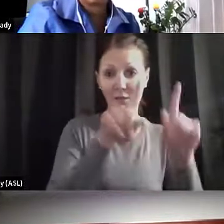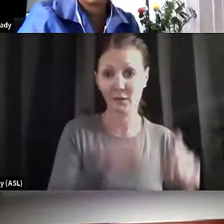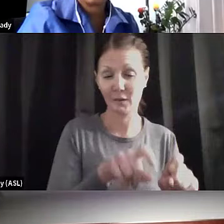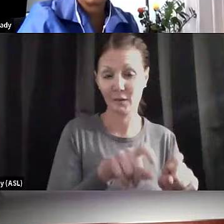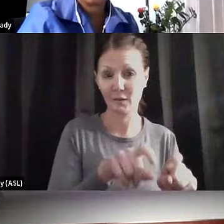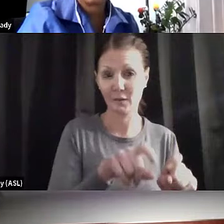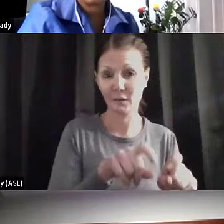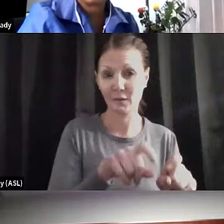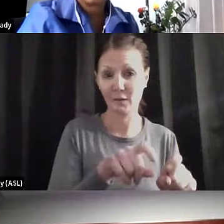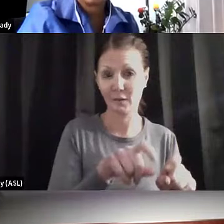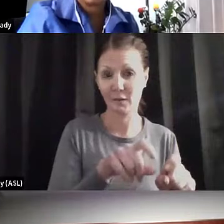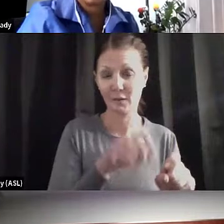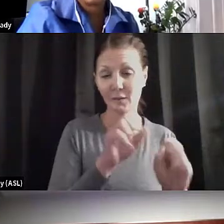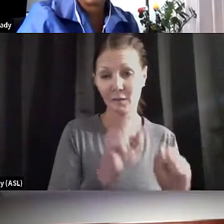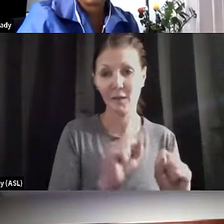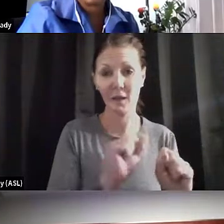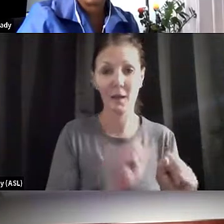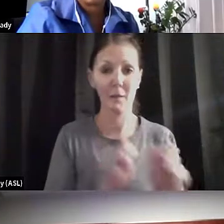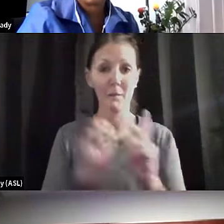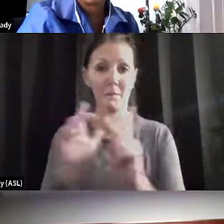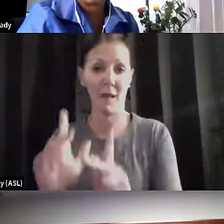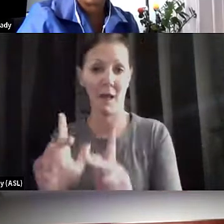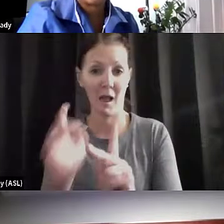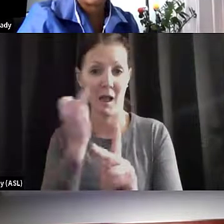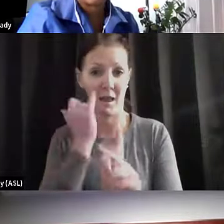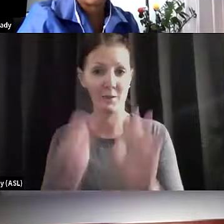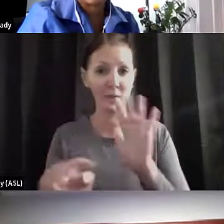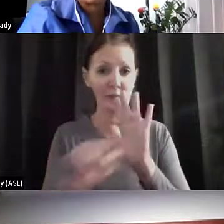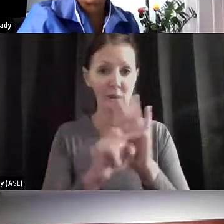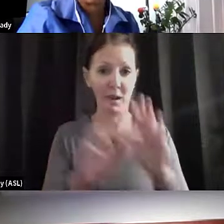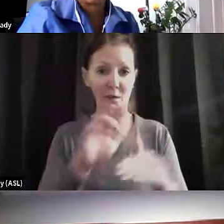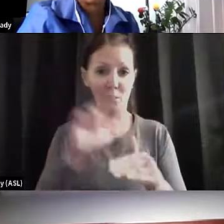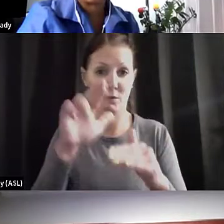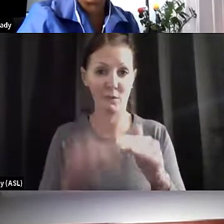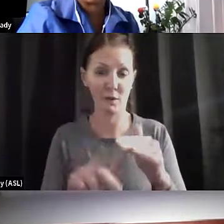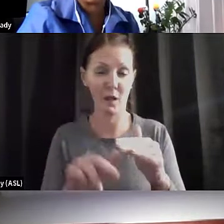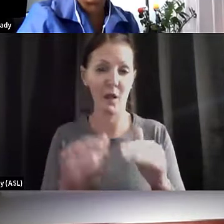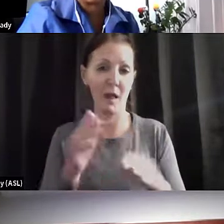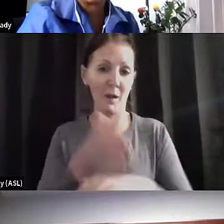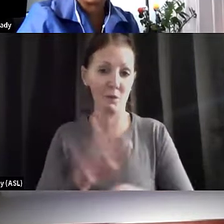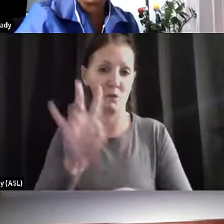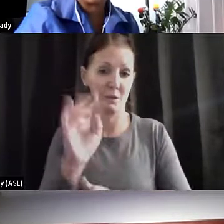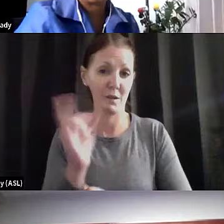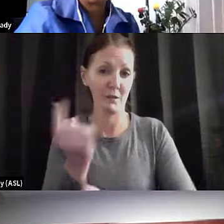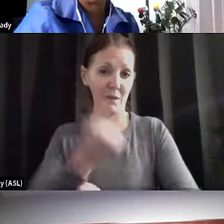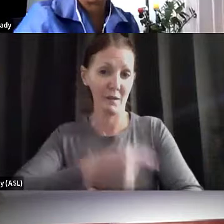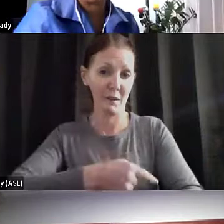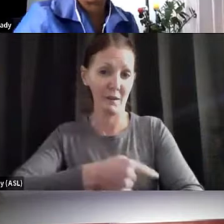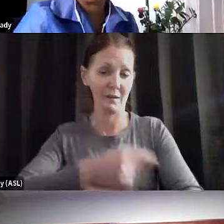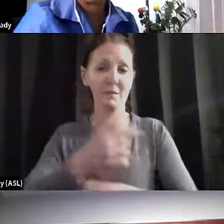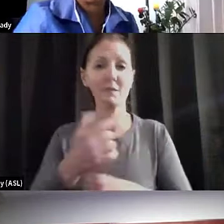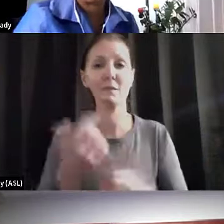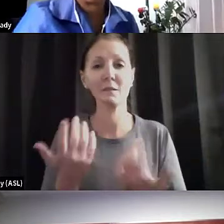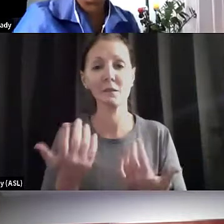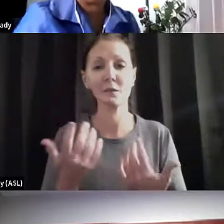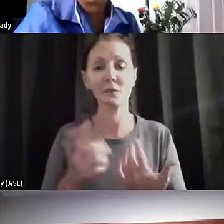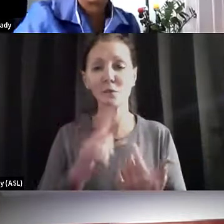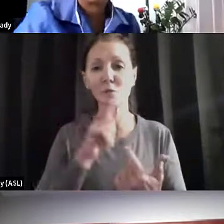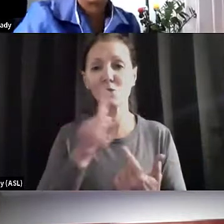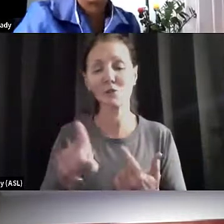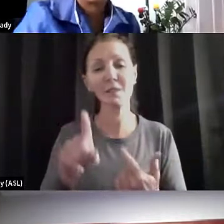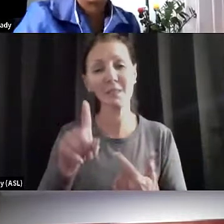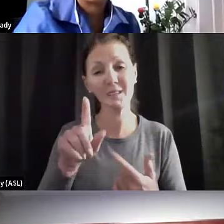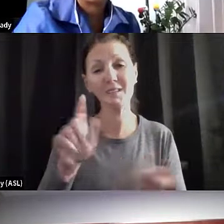out as soon as that result is negative or at least after seven days. So it's an evolving